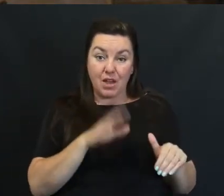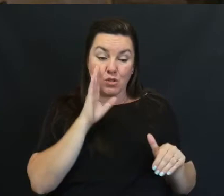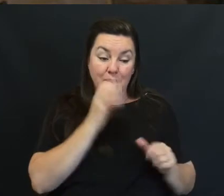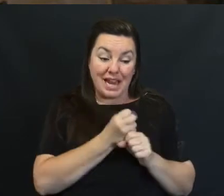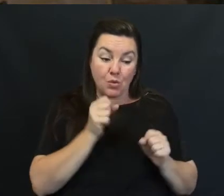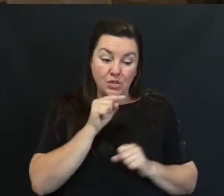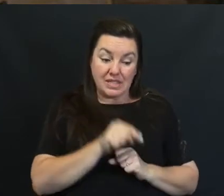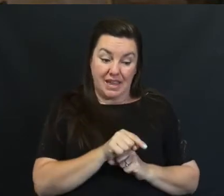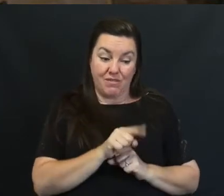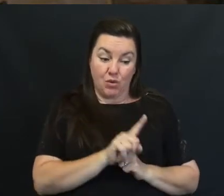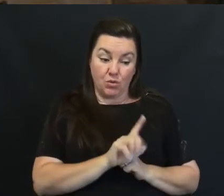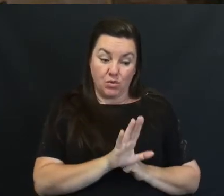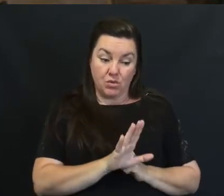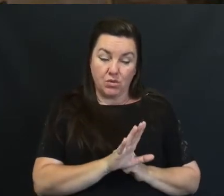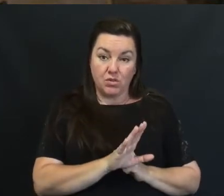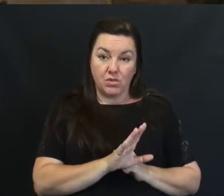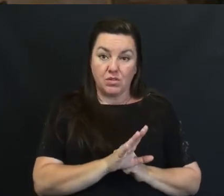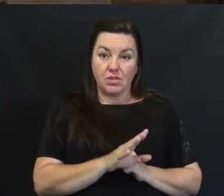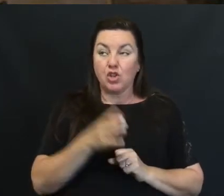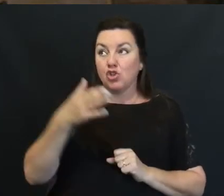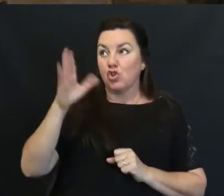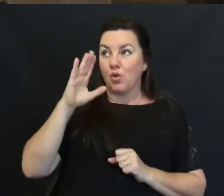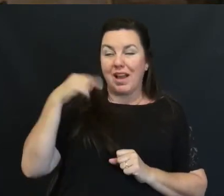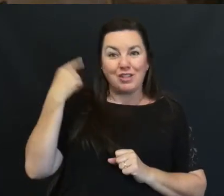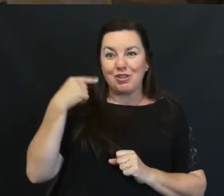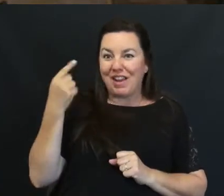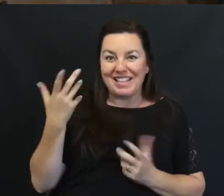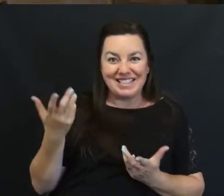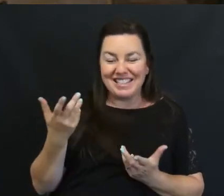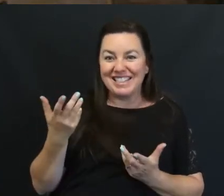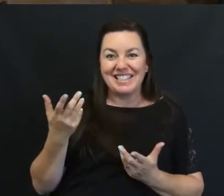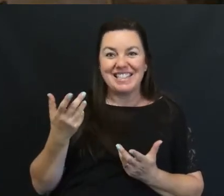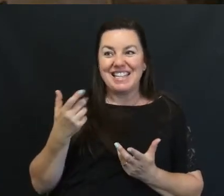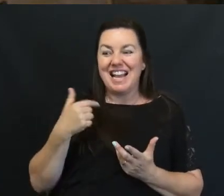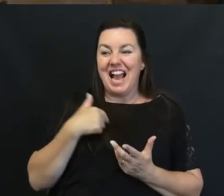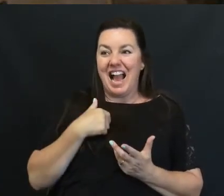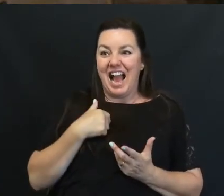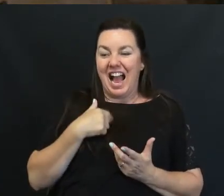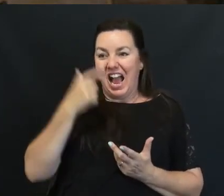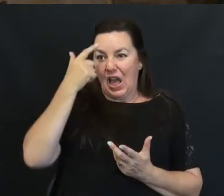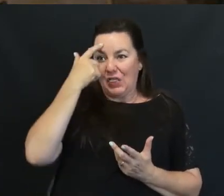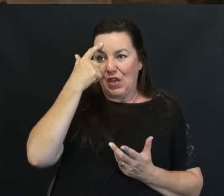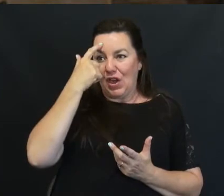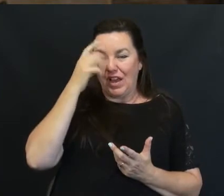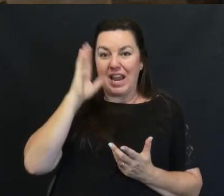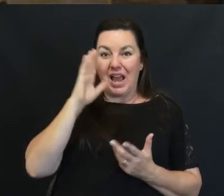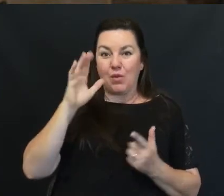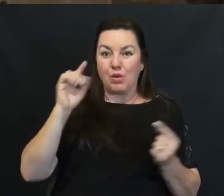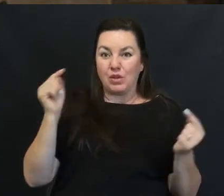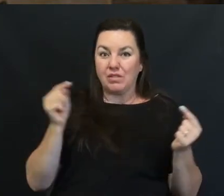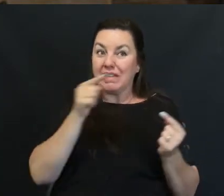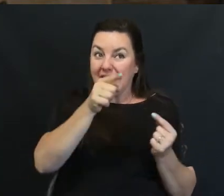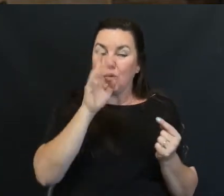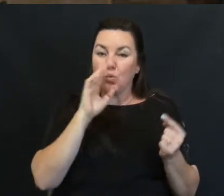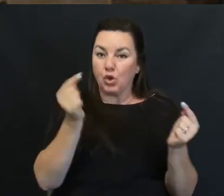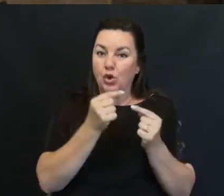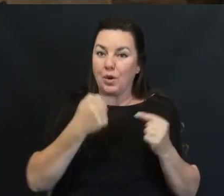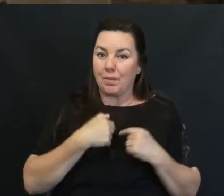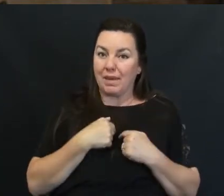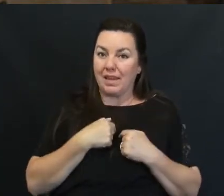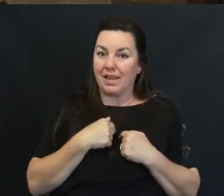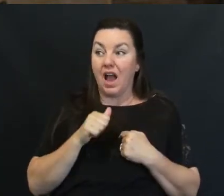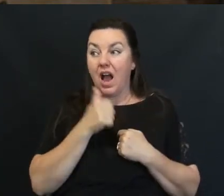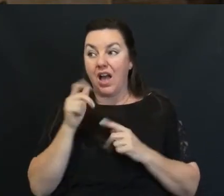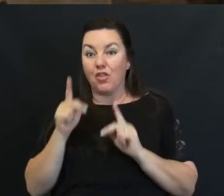out of it So it got Super crazy To the point That I thought I was going To get hurt And other